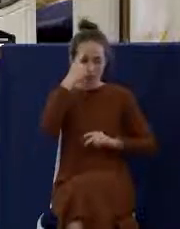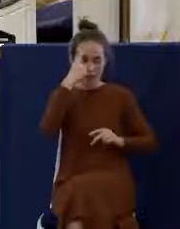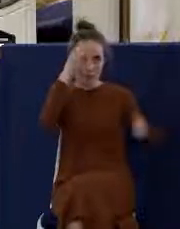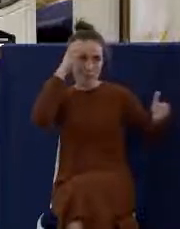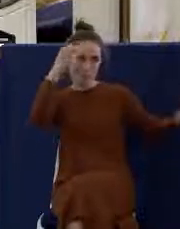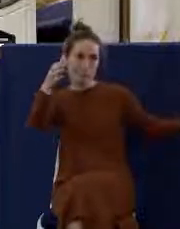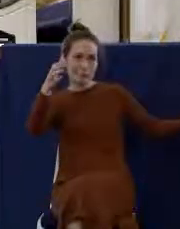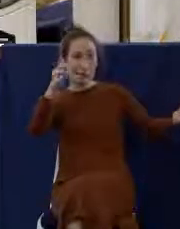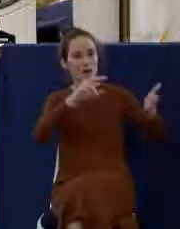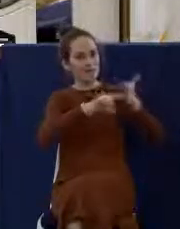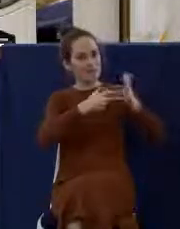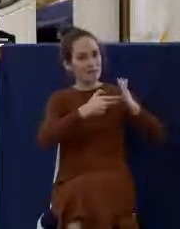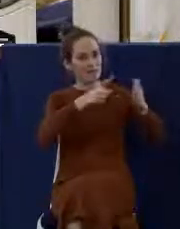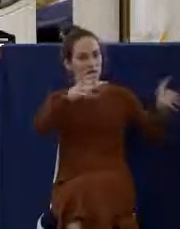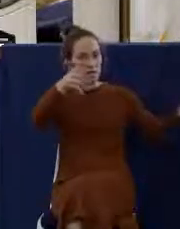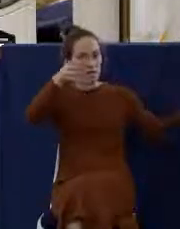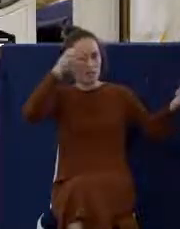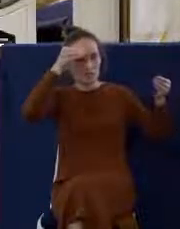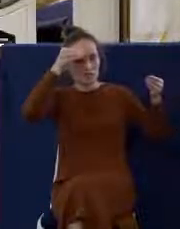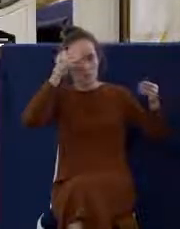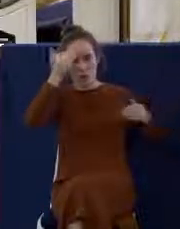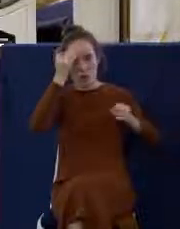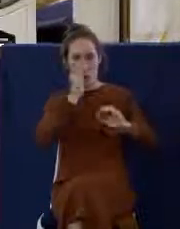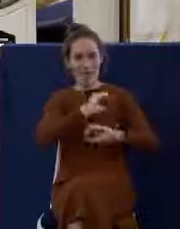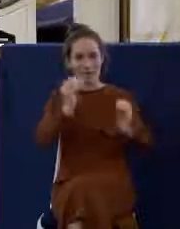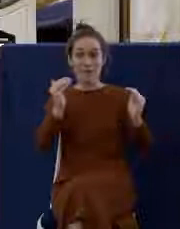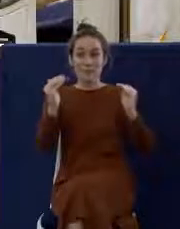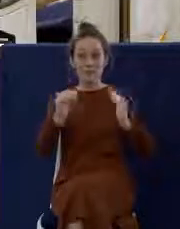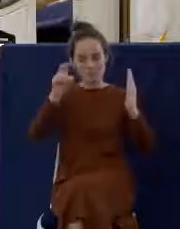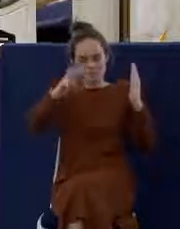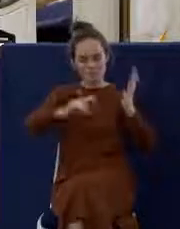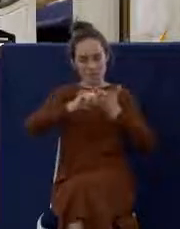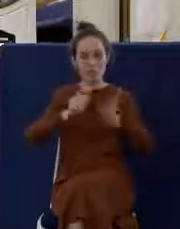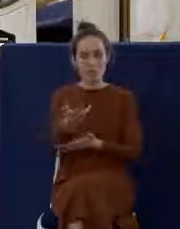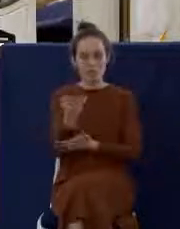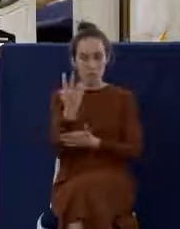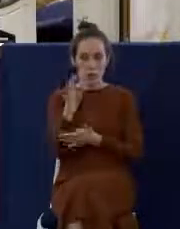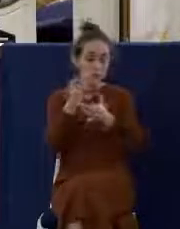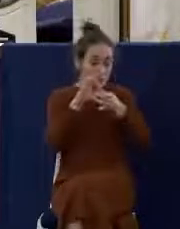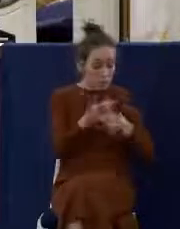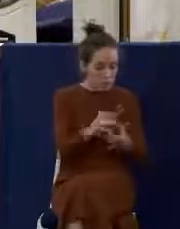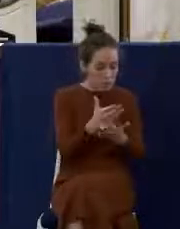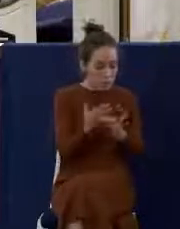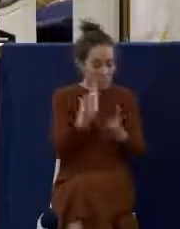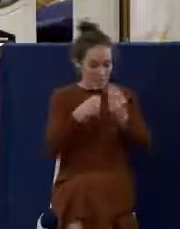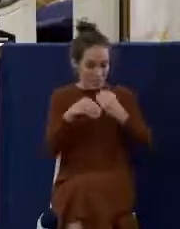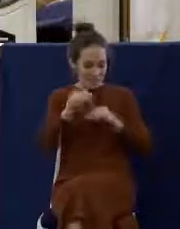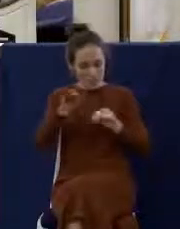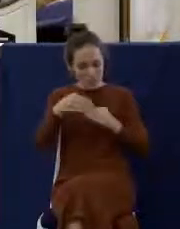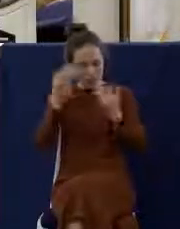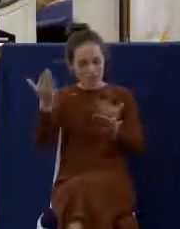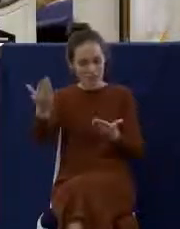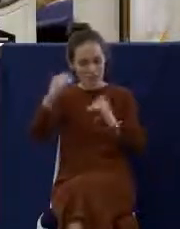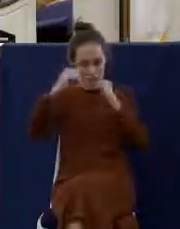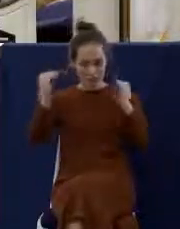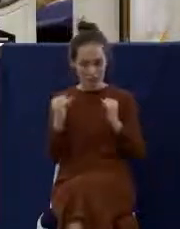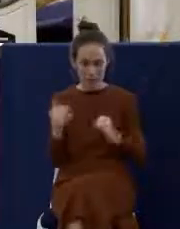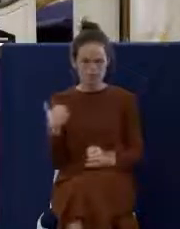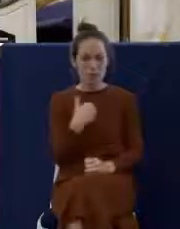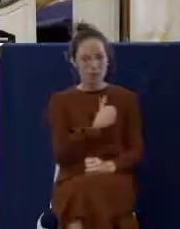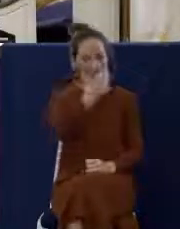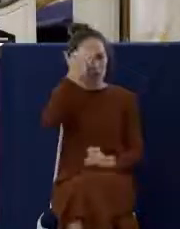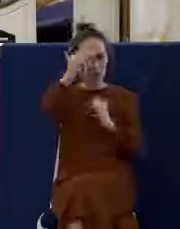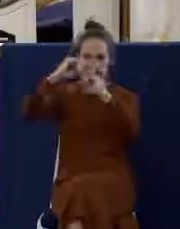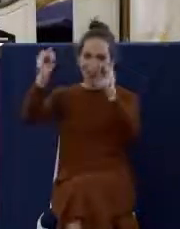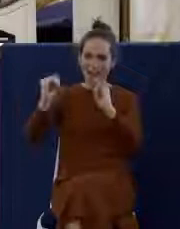know. But look at, drop down to verse 4. As concerning, therefore, the eating of those things that are offered in sacrifice to idols, we know that an idol is